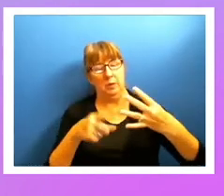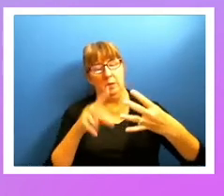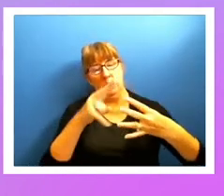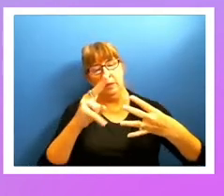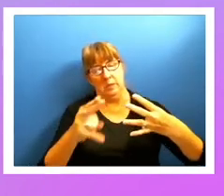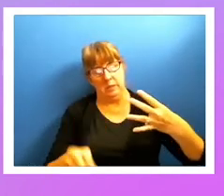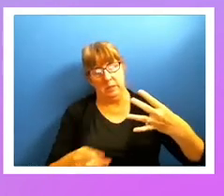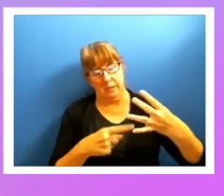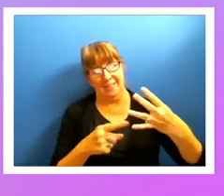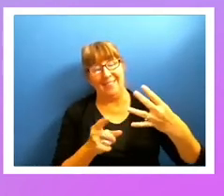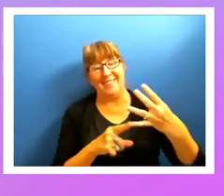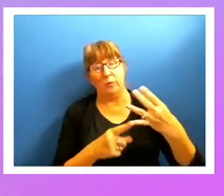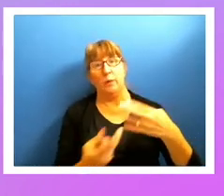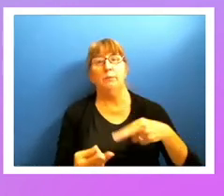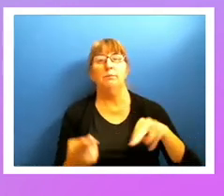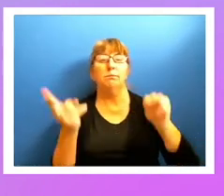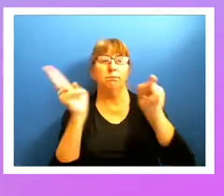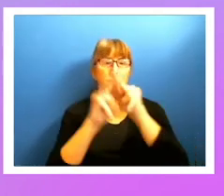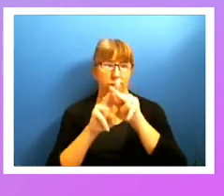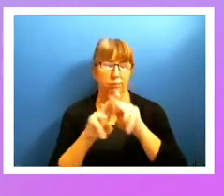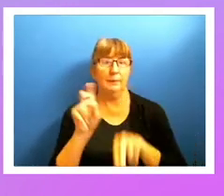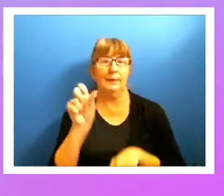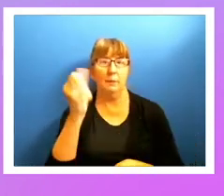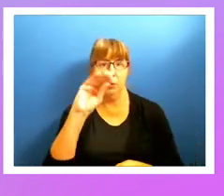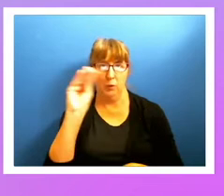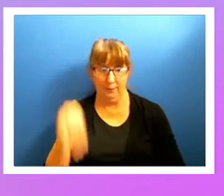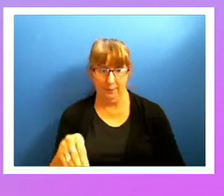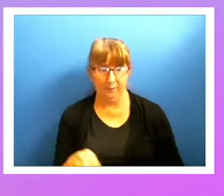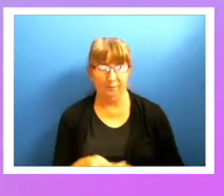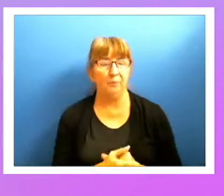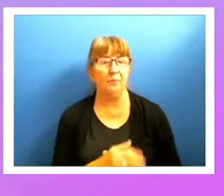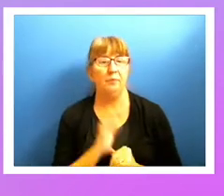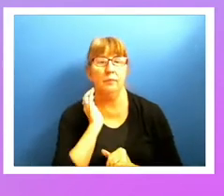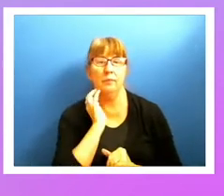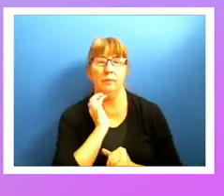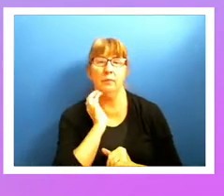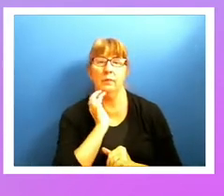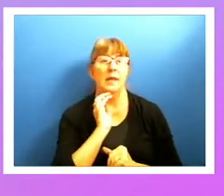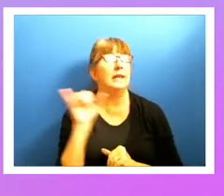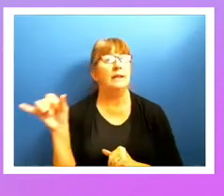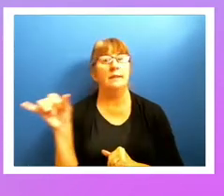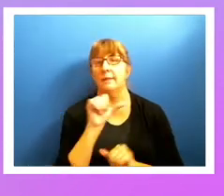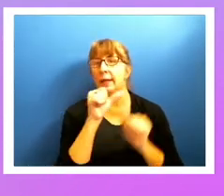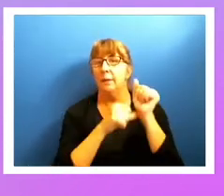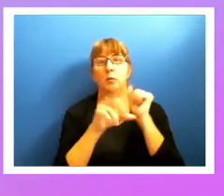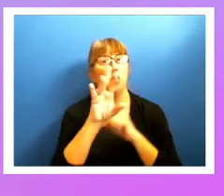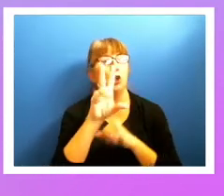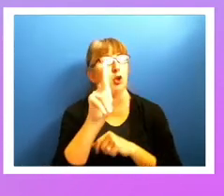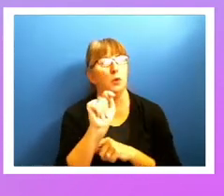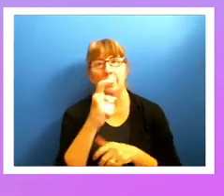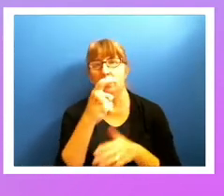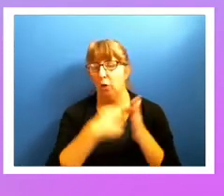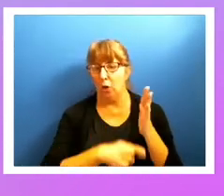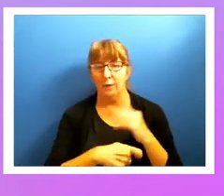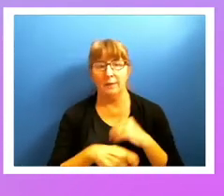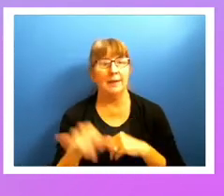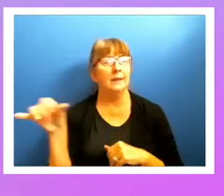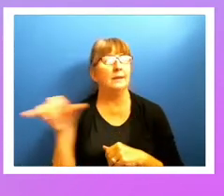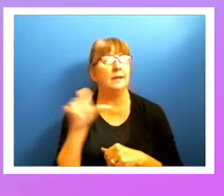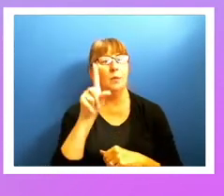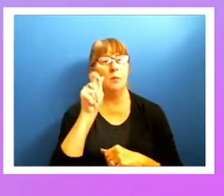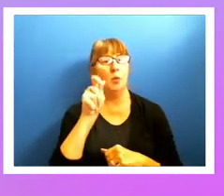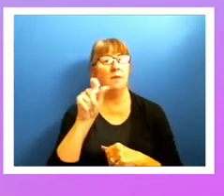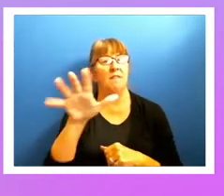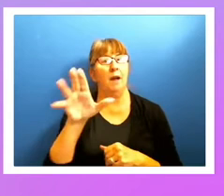click-in is going to increase by the aggregate, which is 10%. I'm using the same per-unit costs. I'm using the same 1.5 million payments per month.